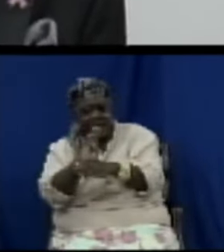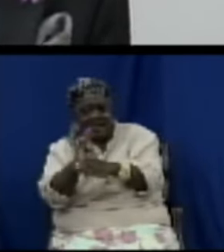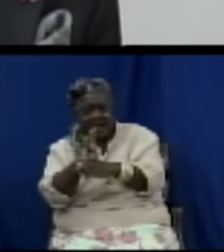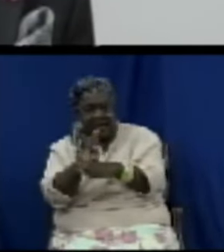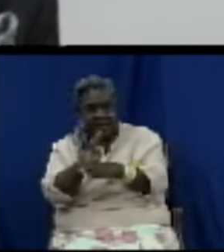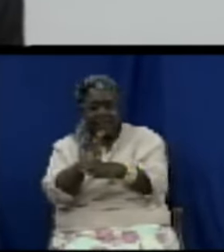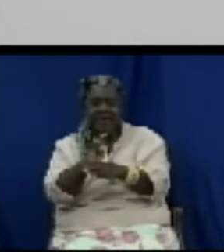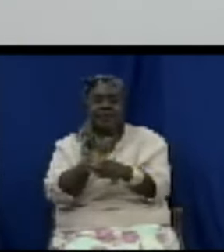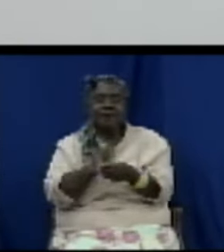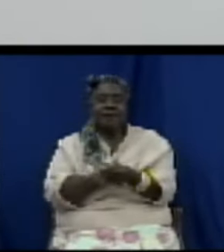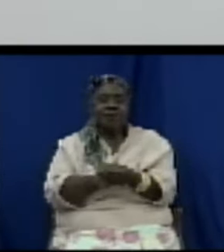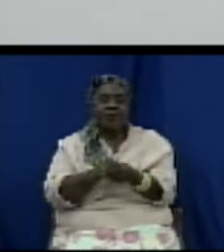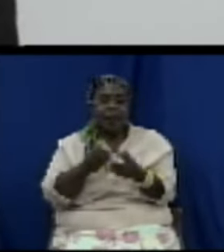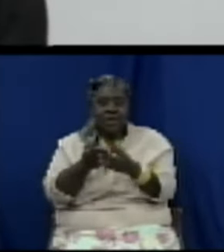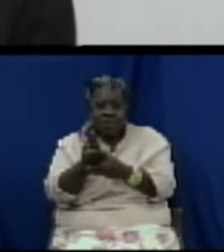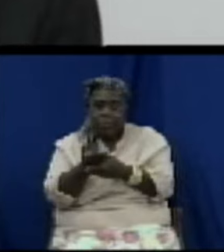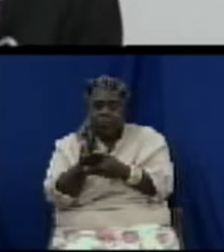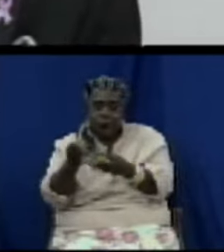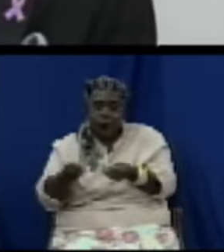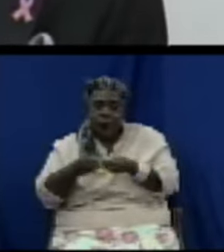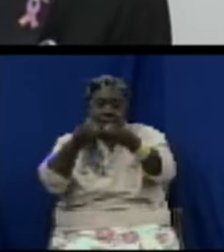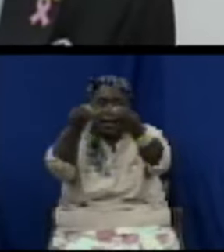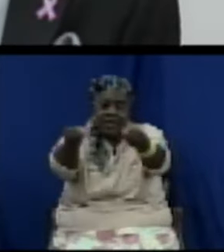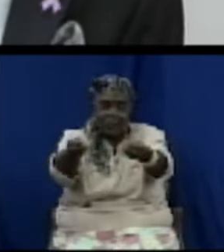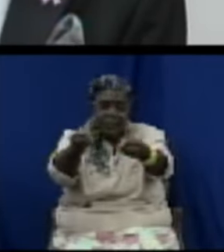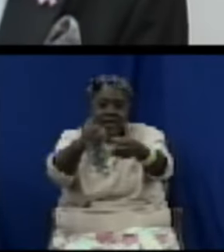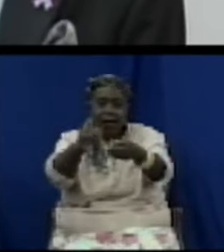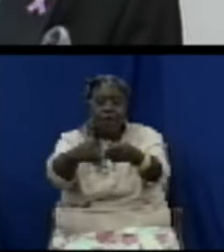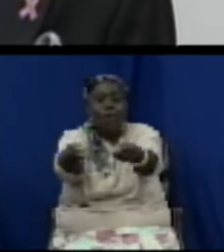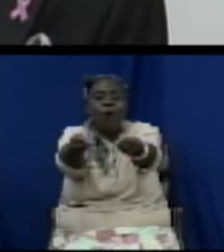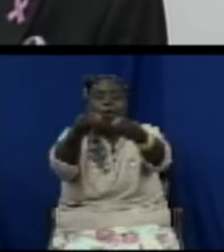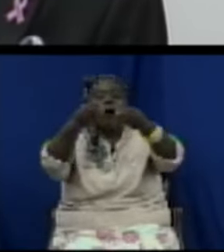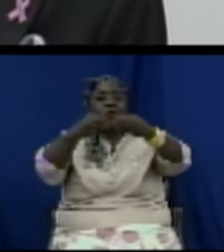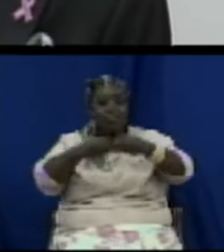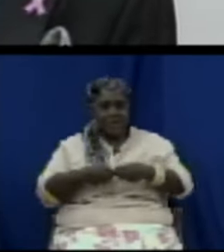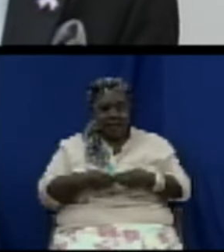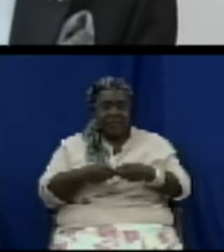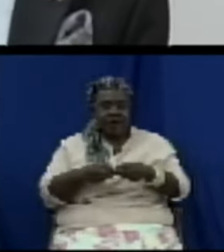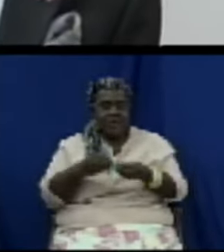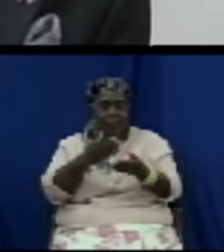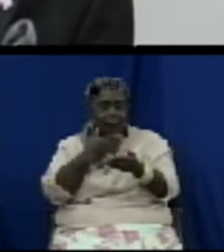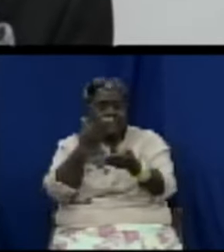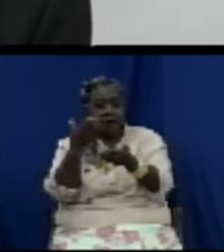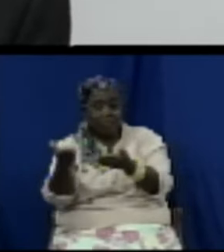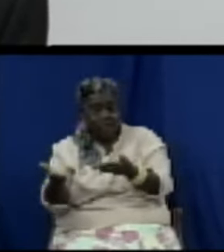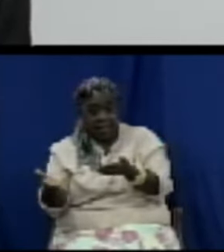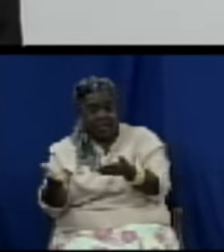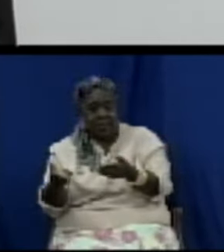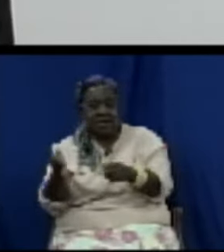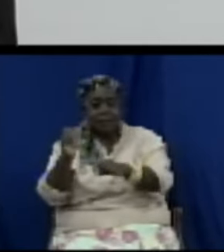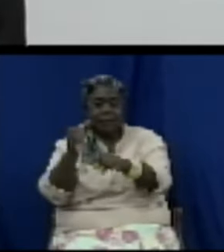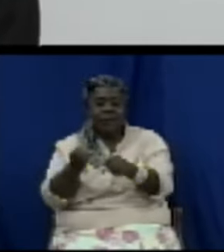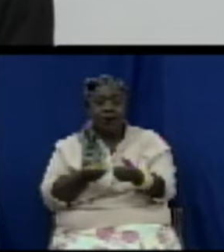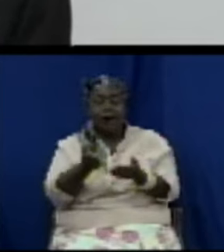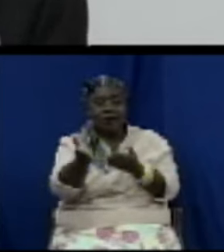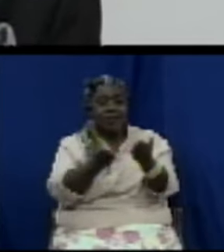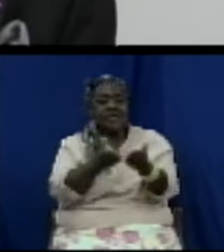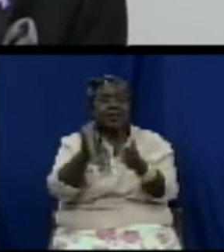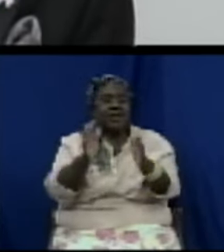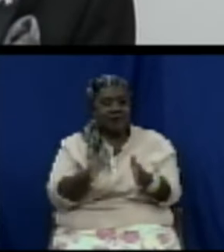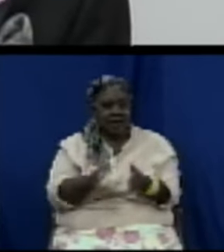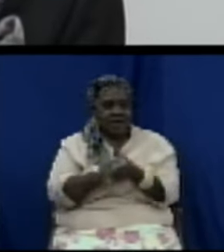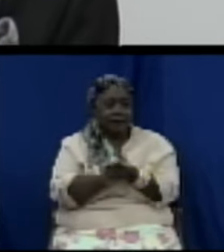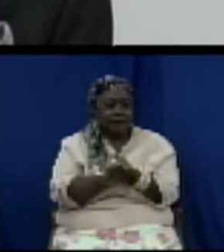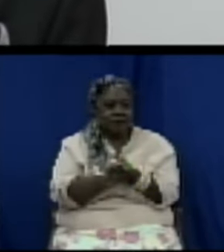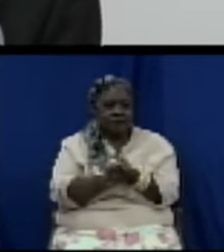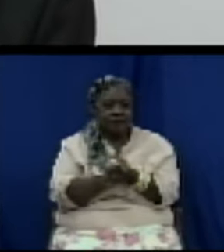purchasing or supplying of goods or services and the bill would also be binding